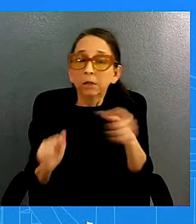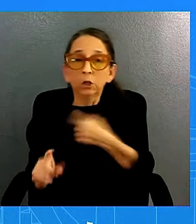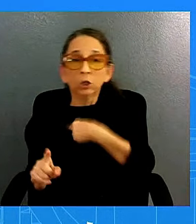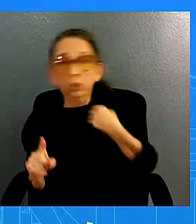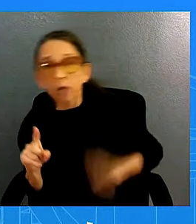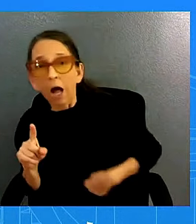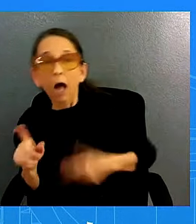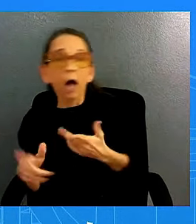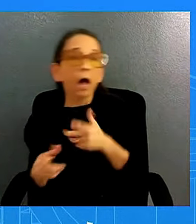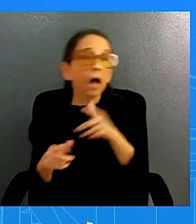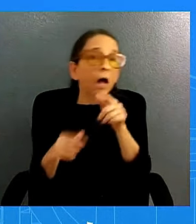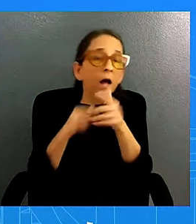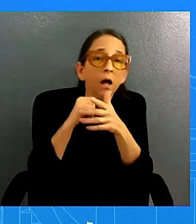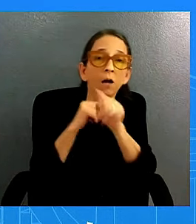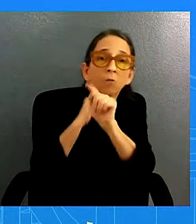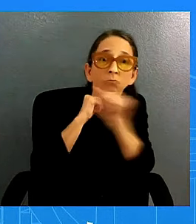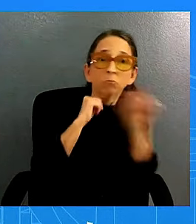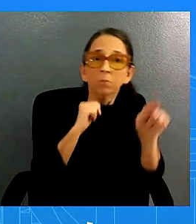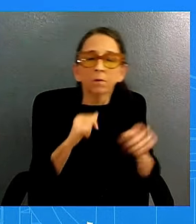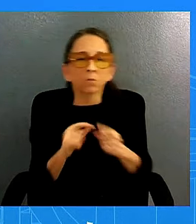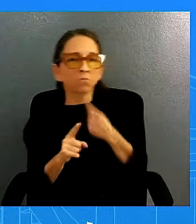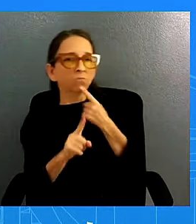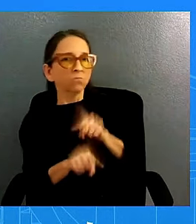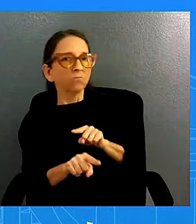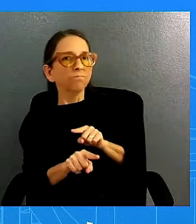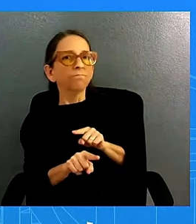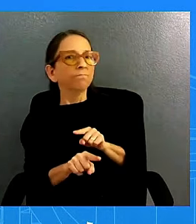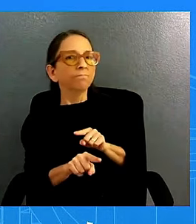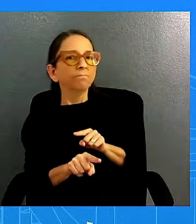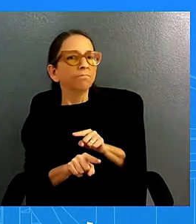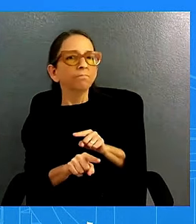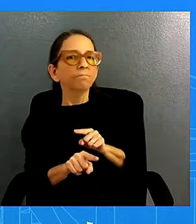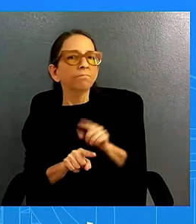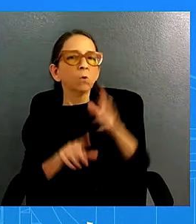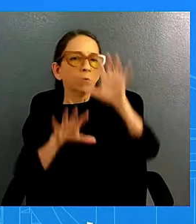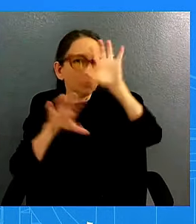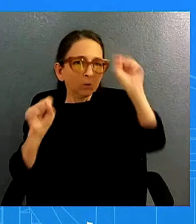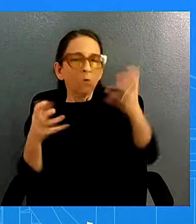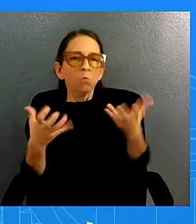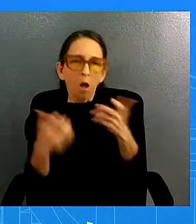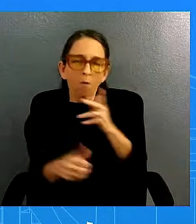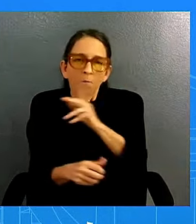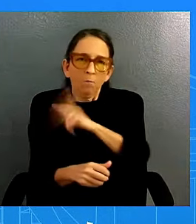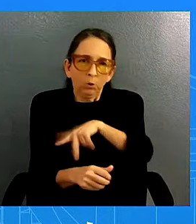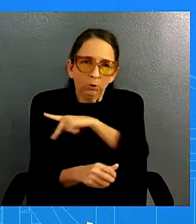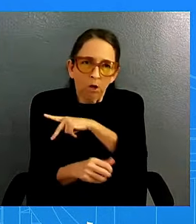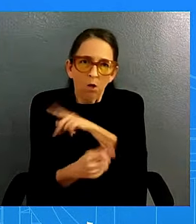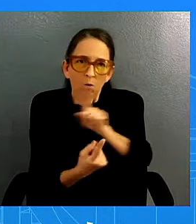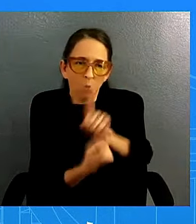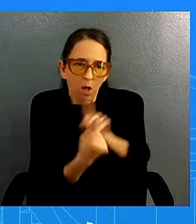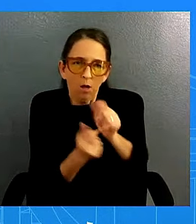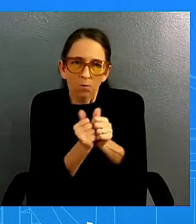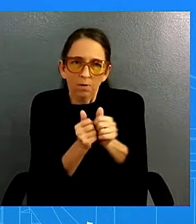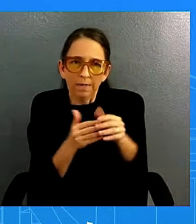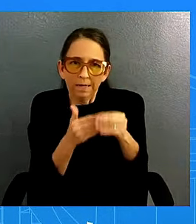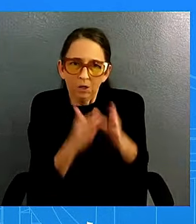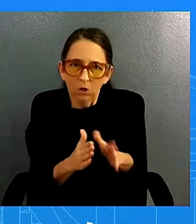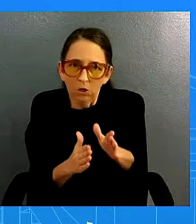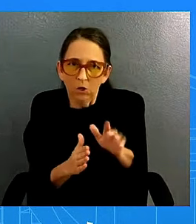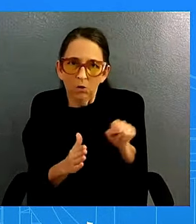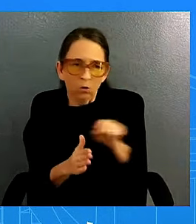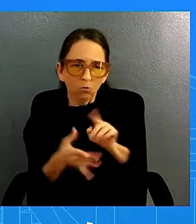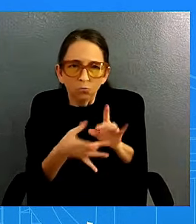moment with the leaders uh this is a relationships that he has had with leaders of the quad uh throughout